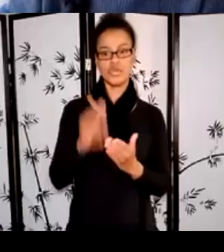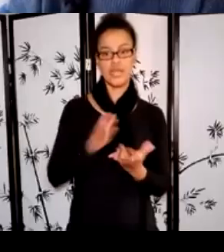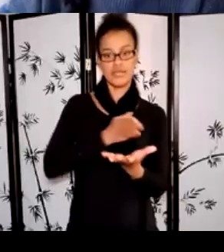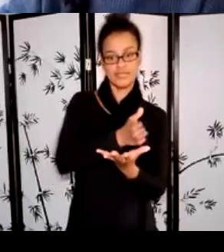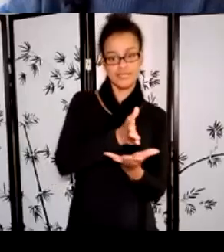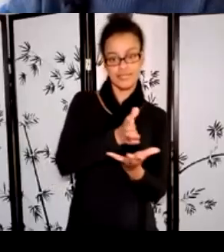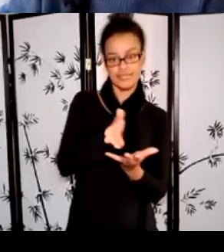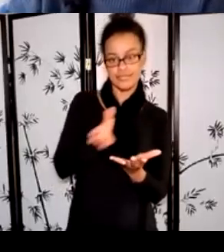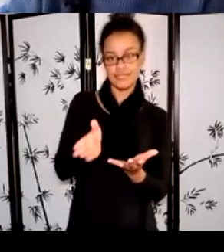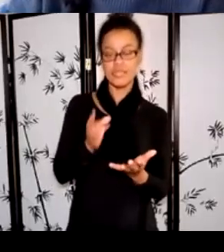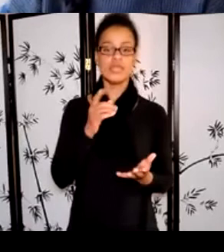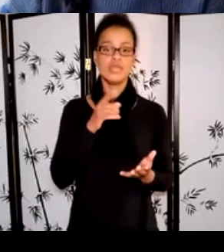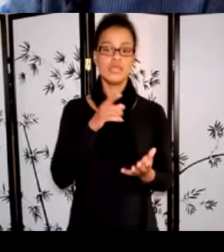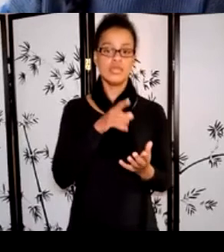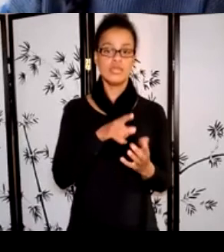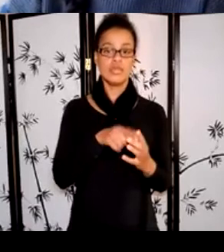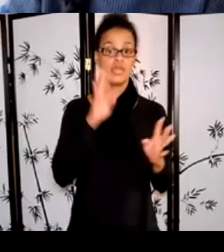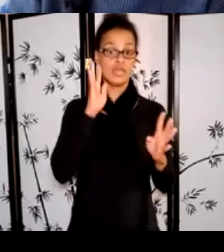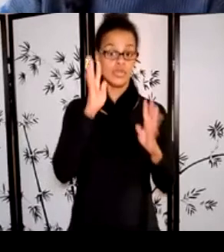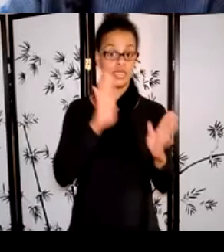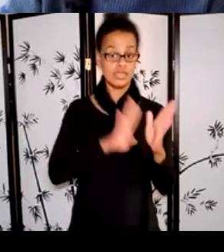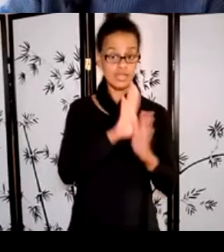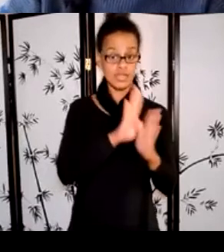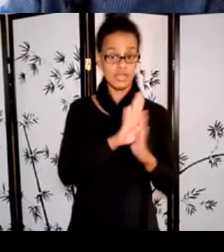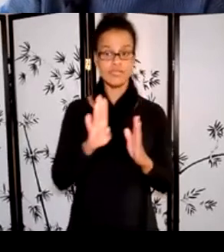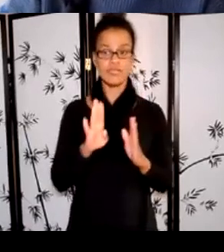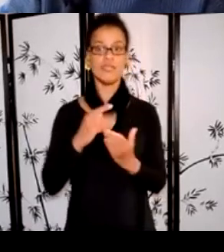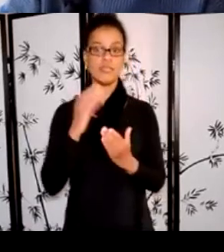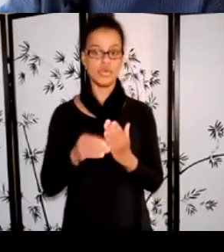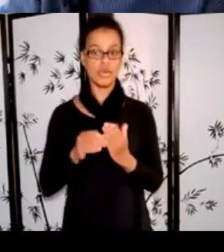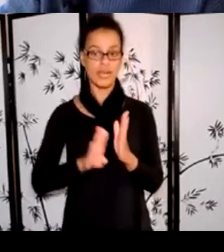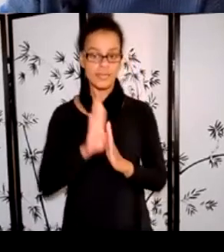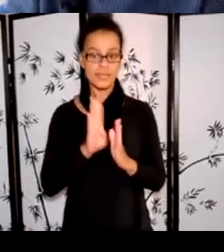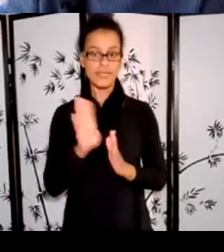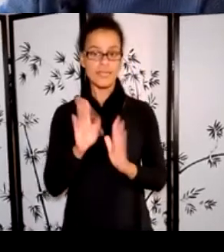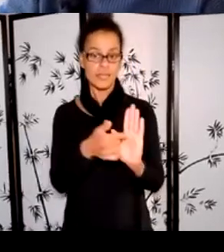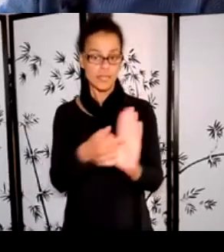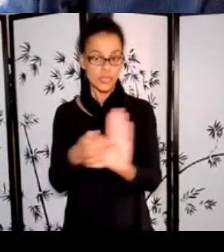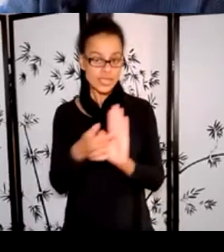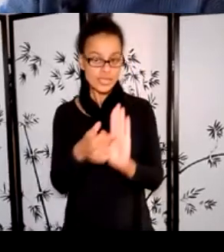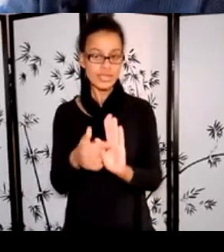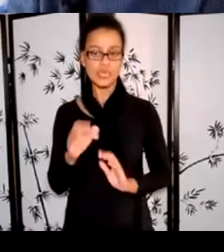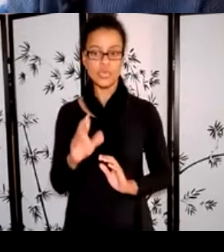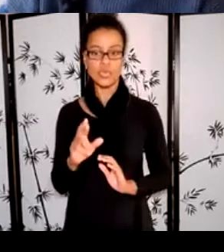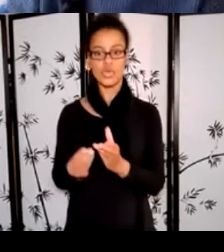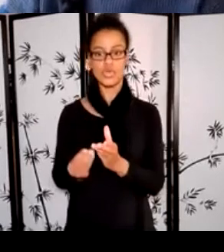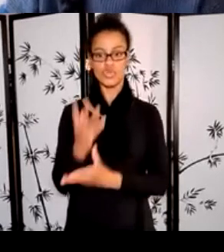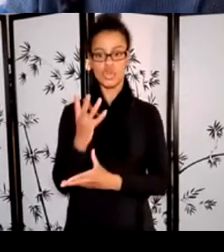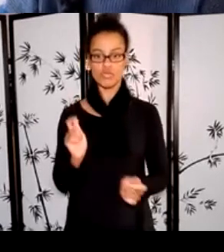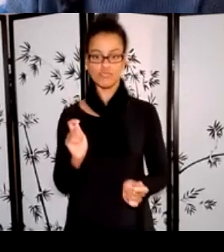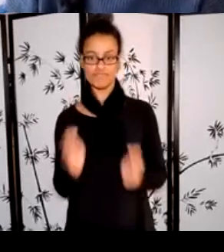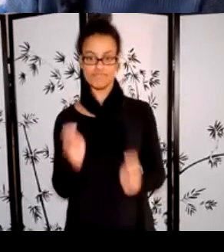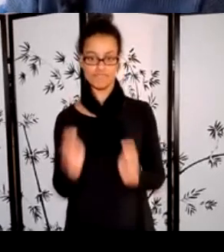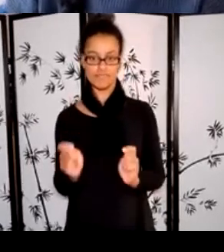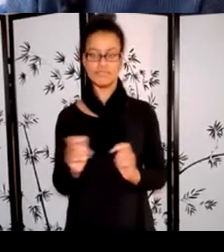develop, program and present, or grow and adapt. You'll want to apply to the stream that best